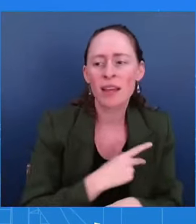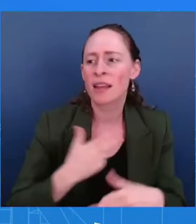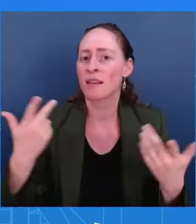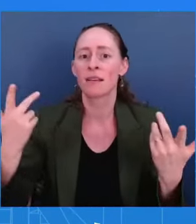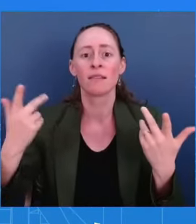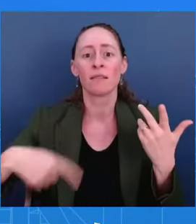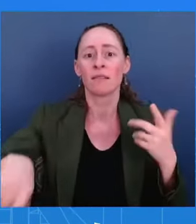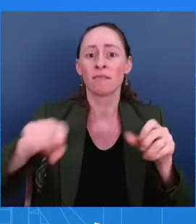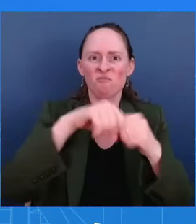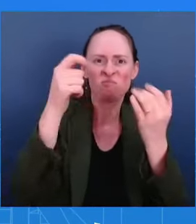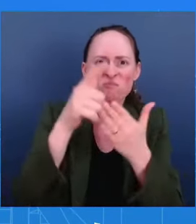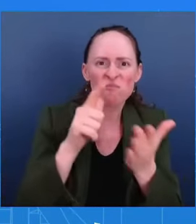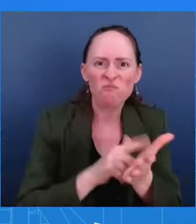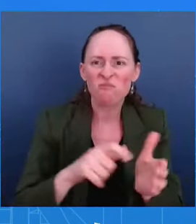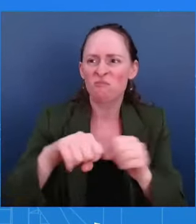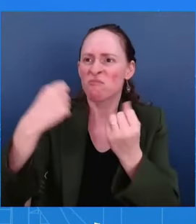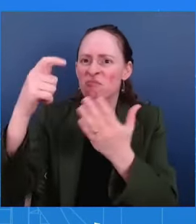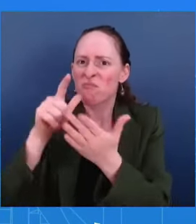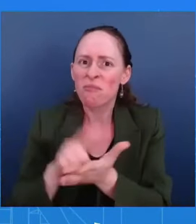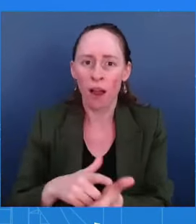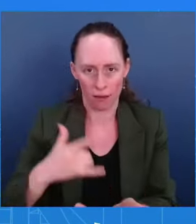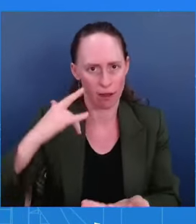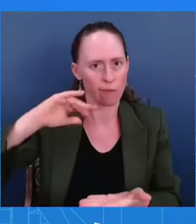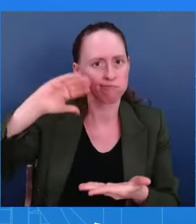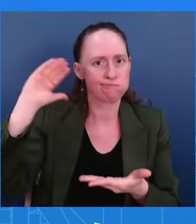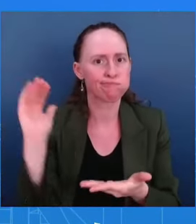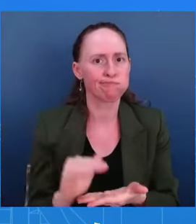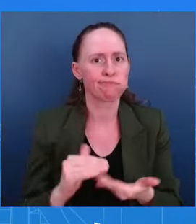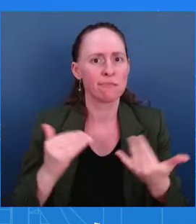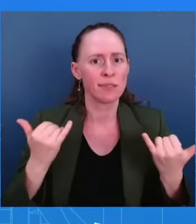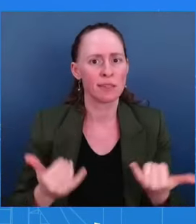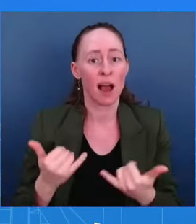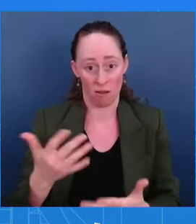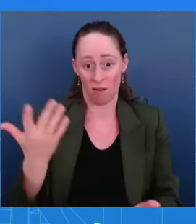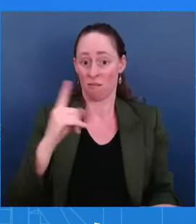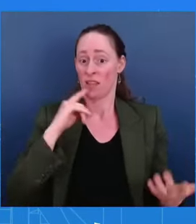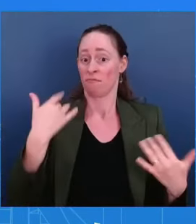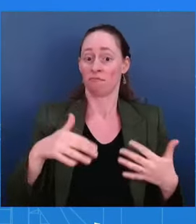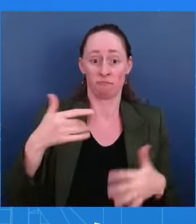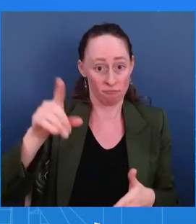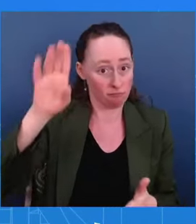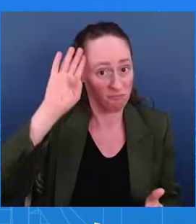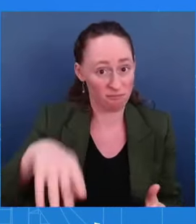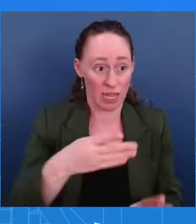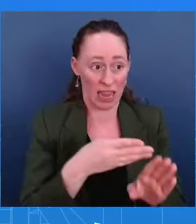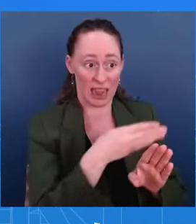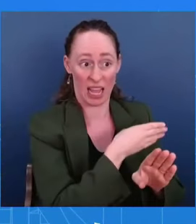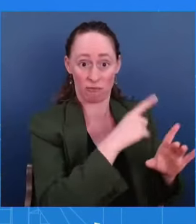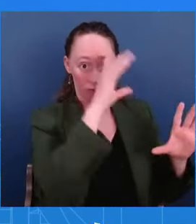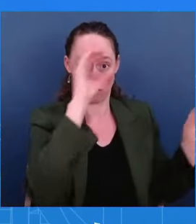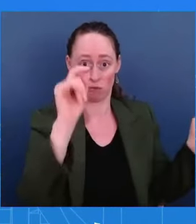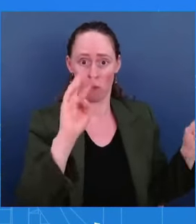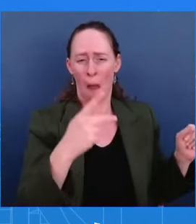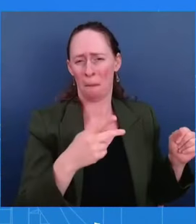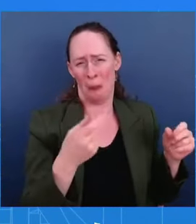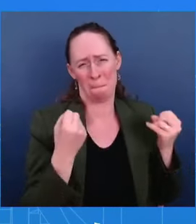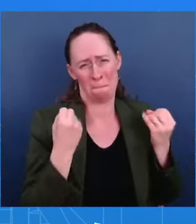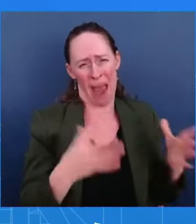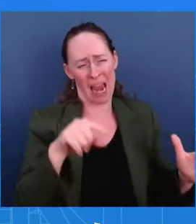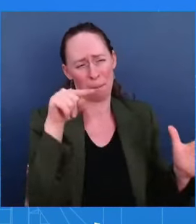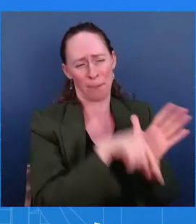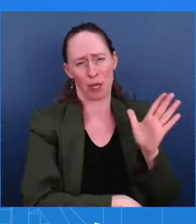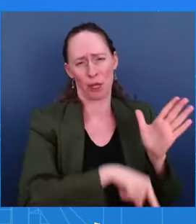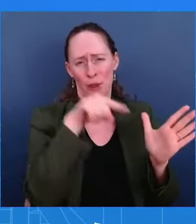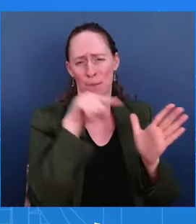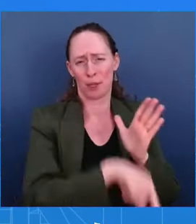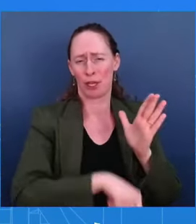last year, murder was, murder rates were skyrocketing. And so the president has been able to work on that. And this